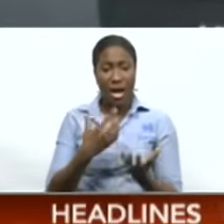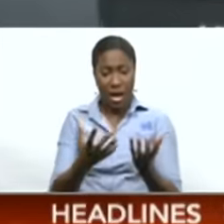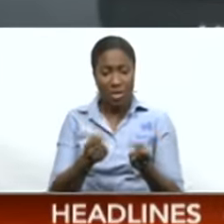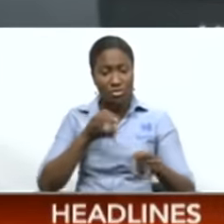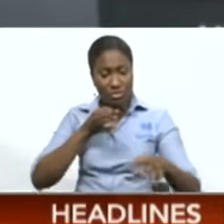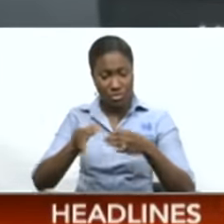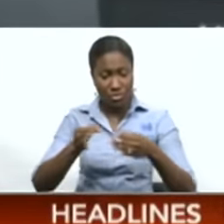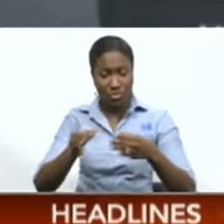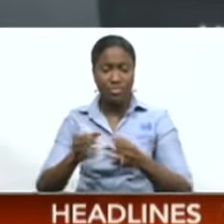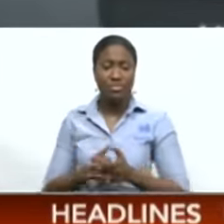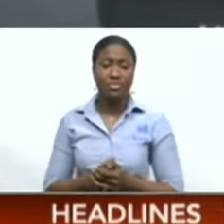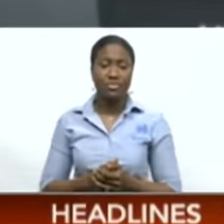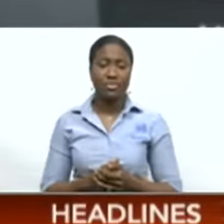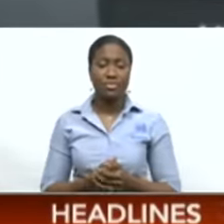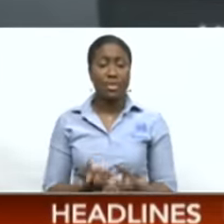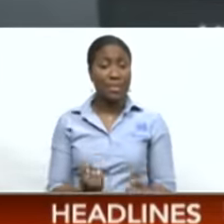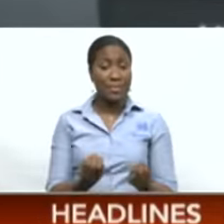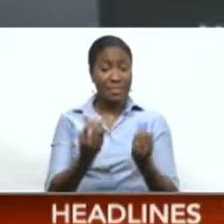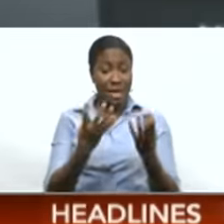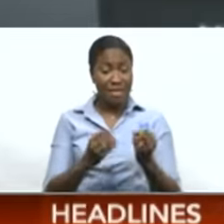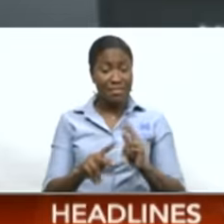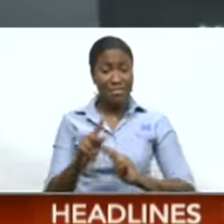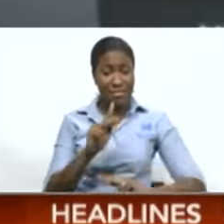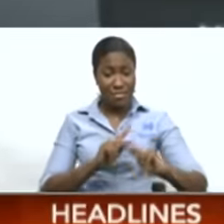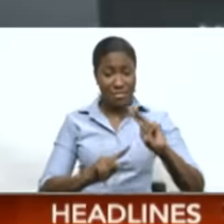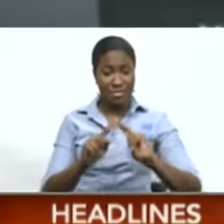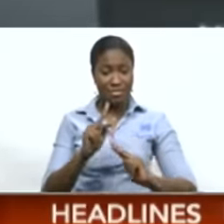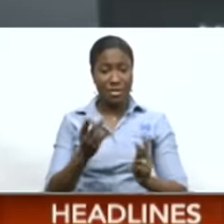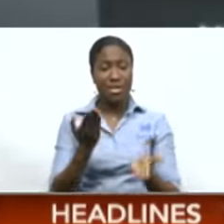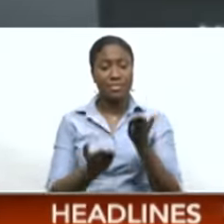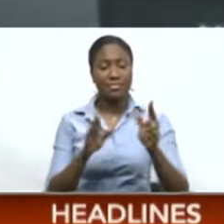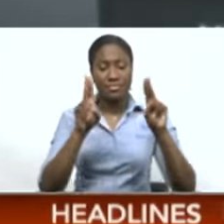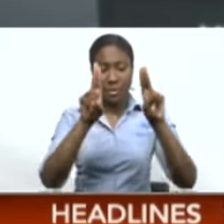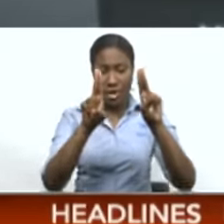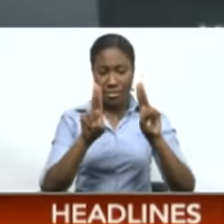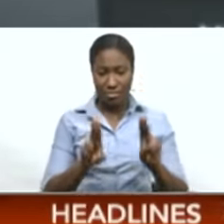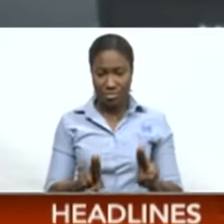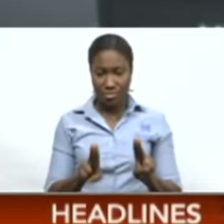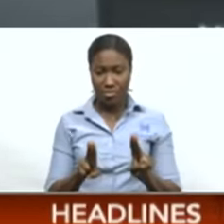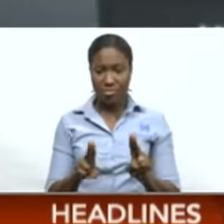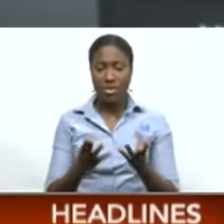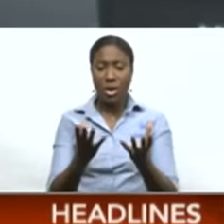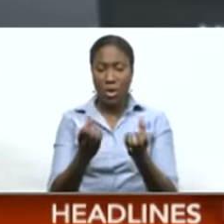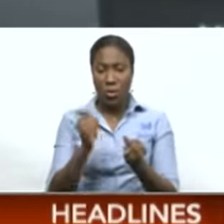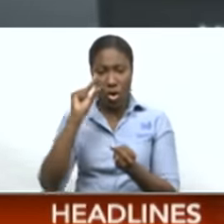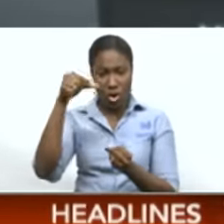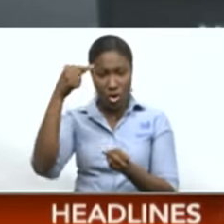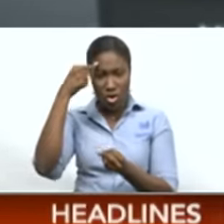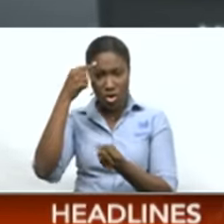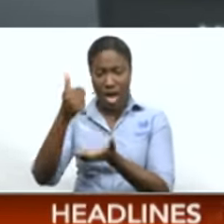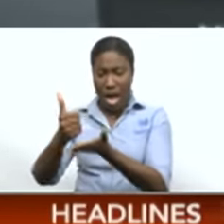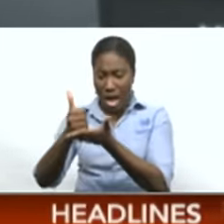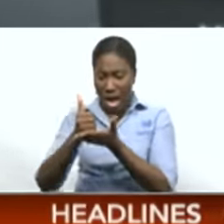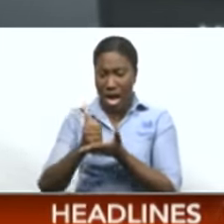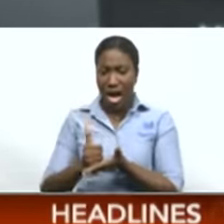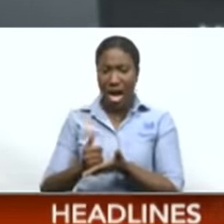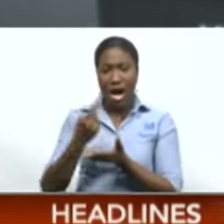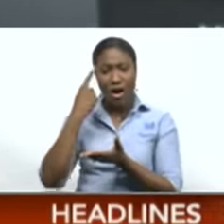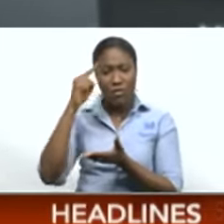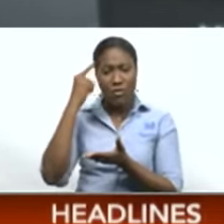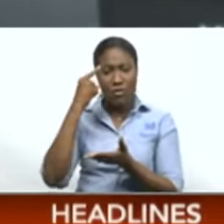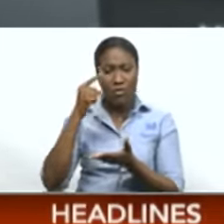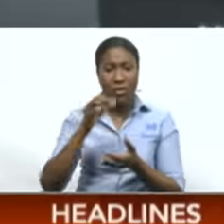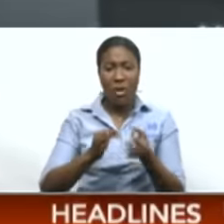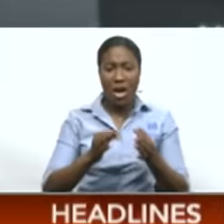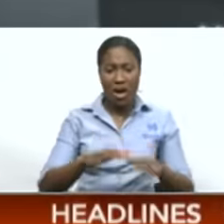many persons may have made an application for flood relief compensation. This is not an entitlement. It's